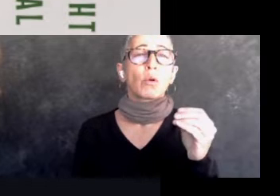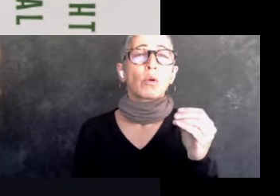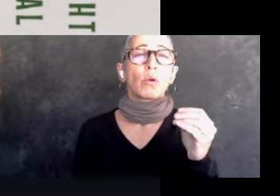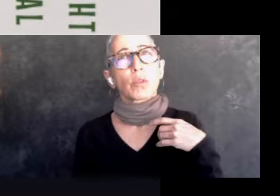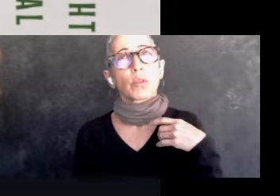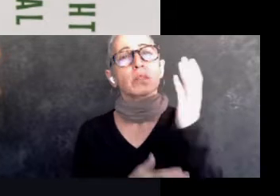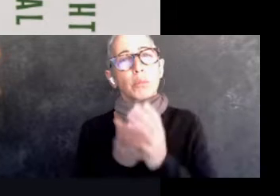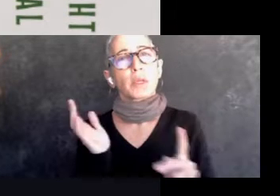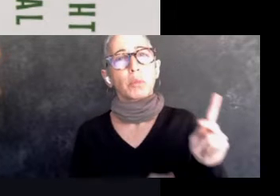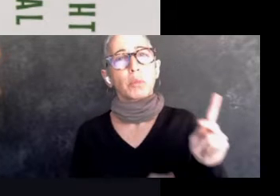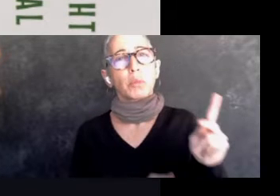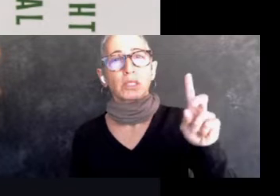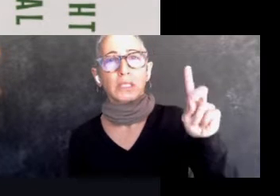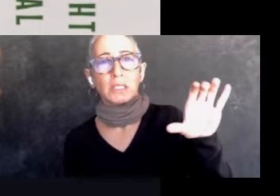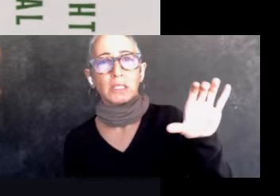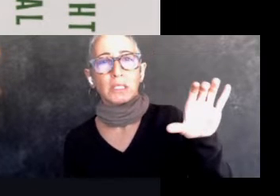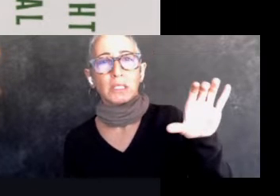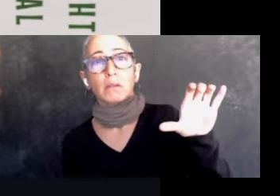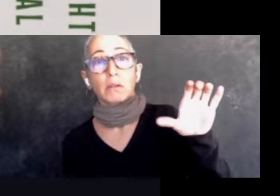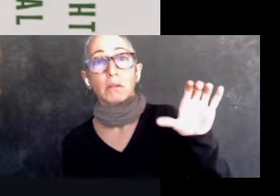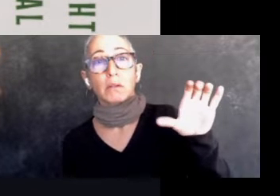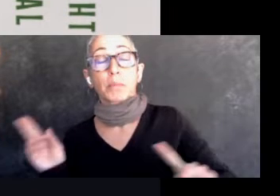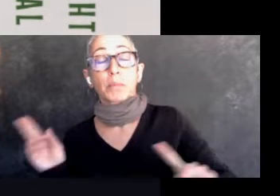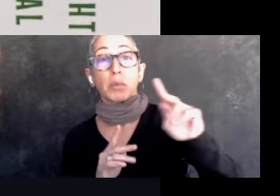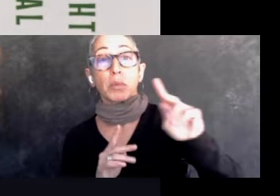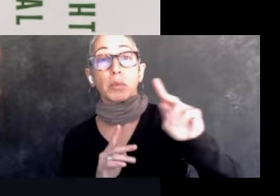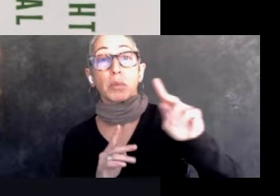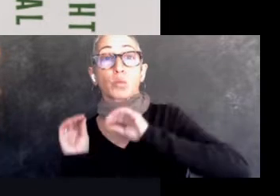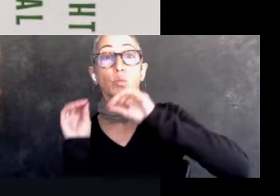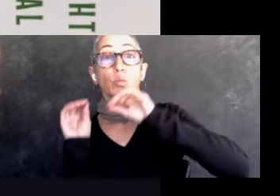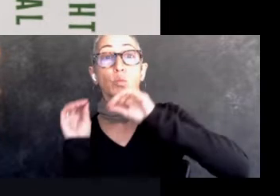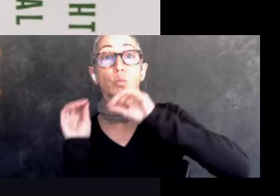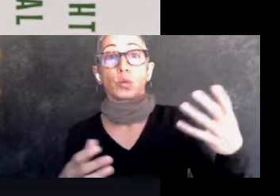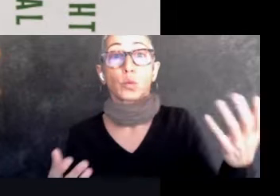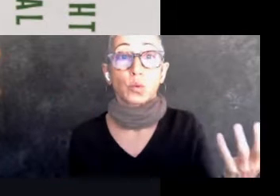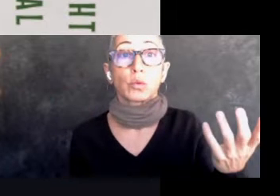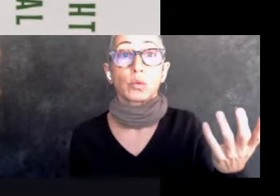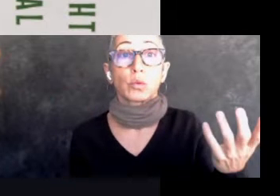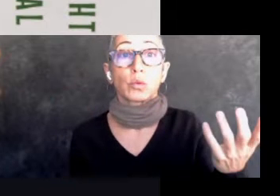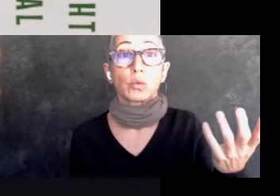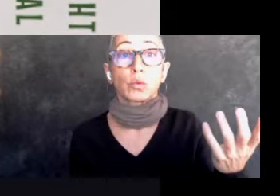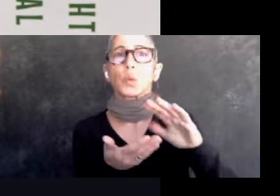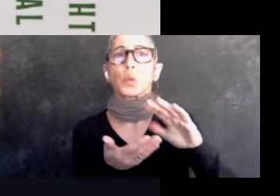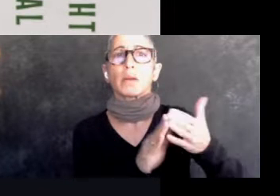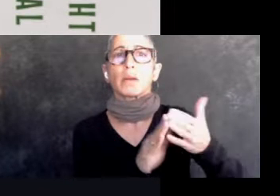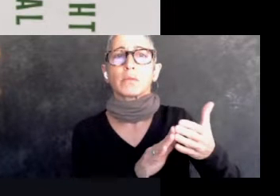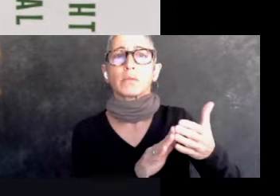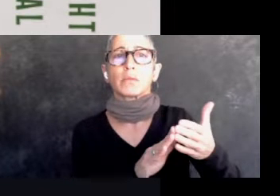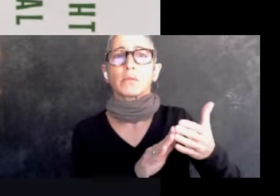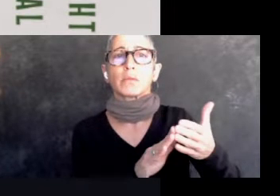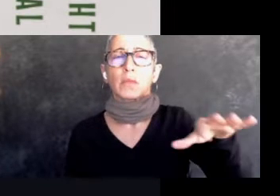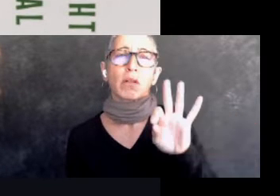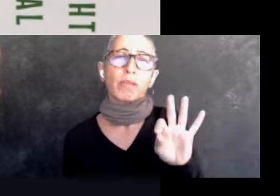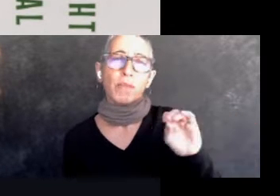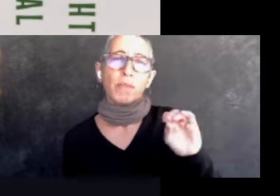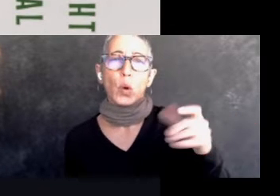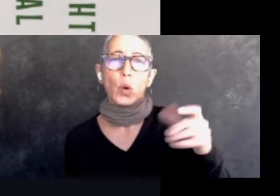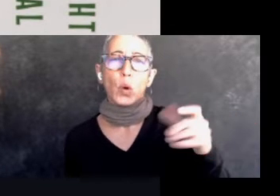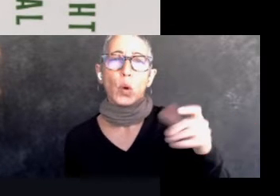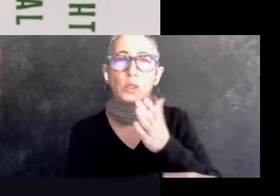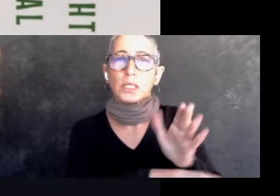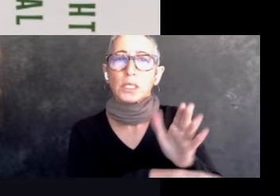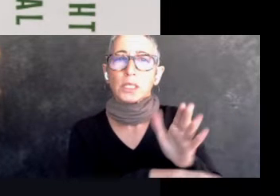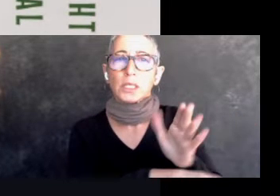move into neighborhoods and then complain about go-go music playing. I mean, it's the culture. Go-go music is, is, is a culture